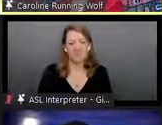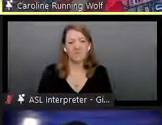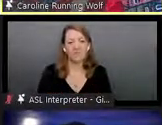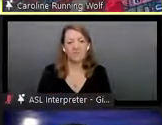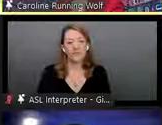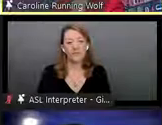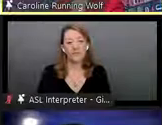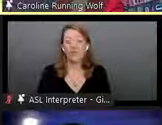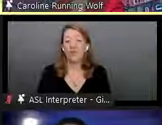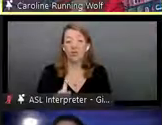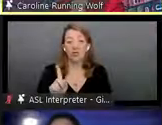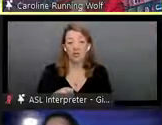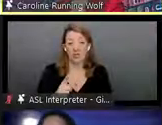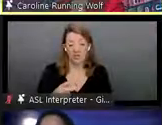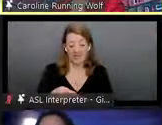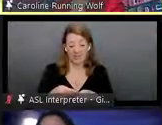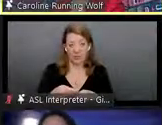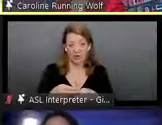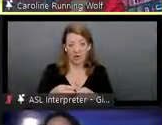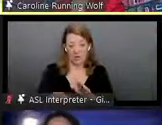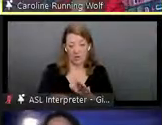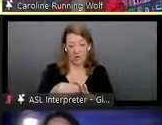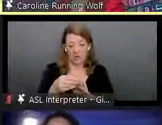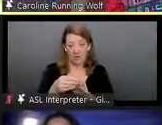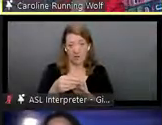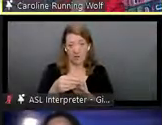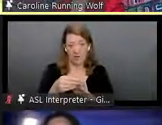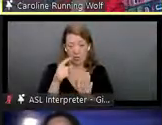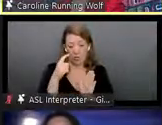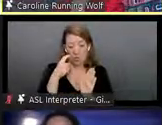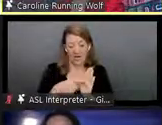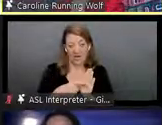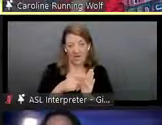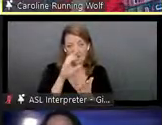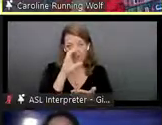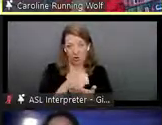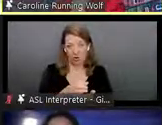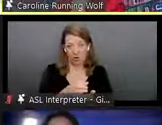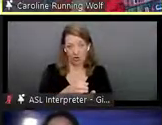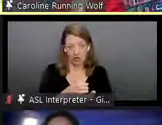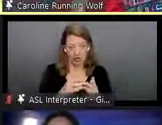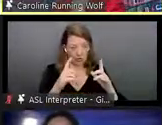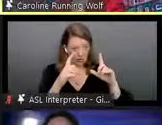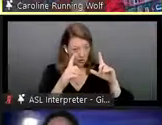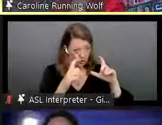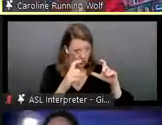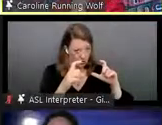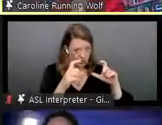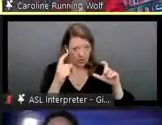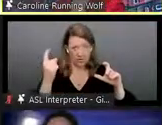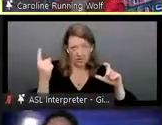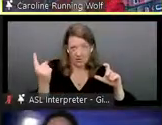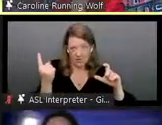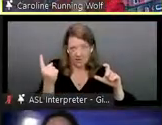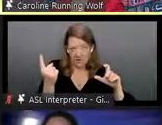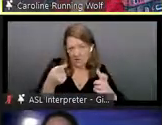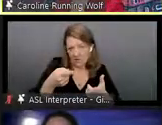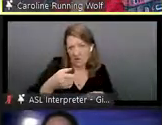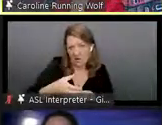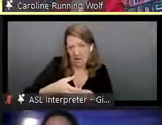it for the image recognition and so what you do is you point it at an object like this cup